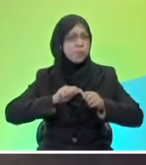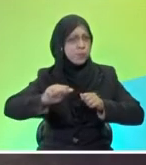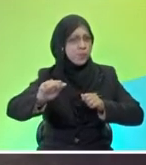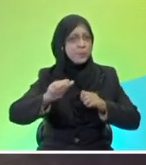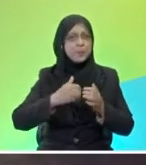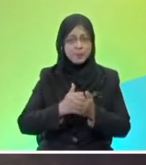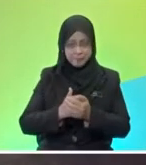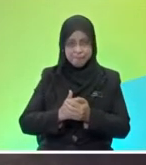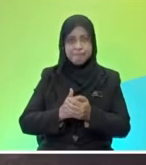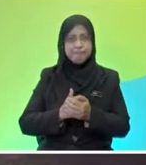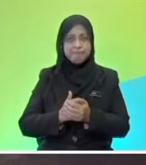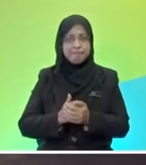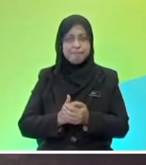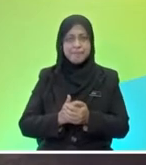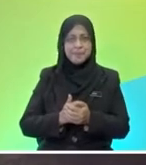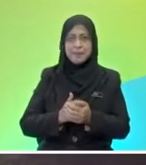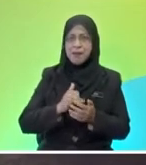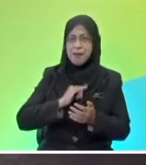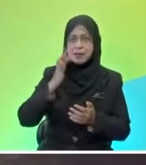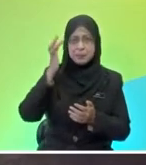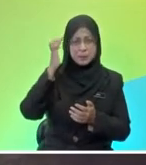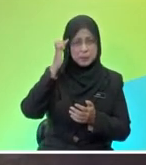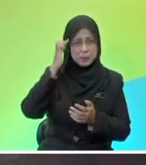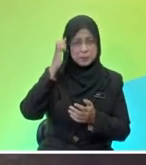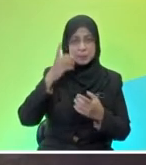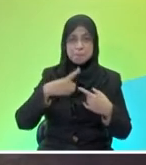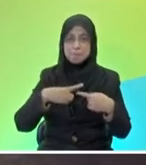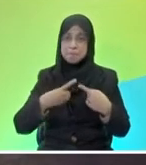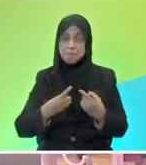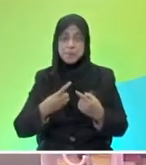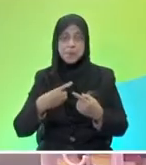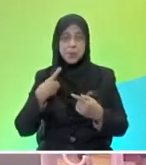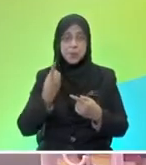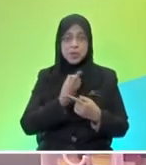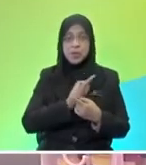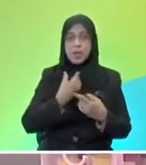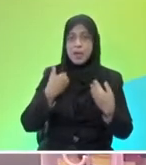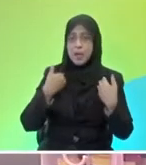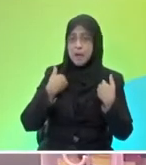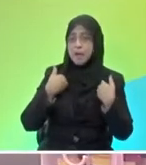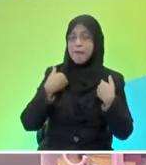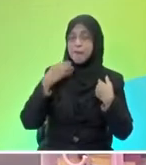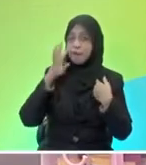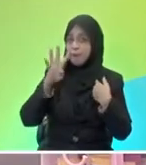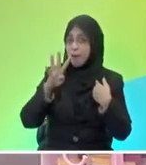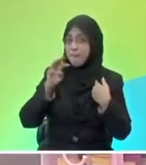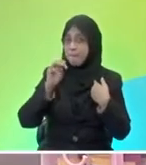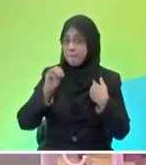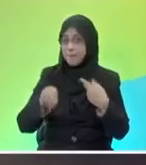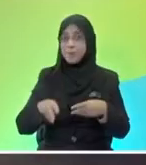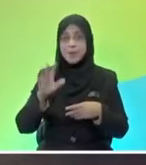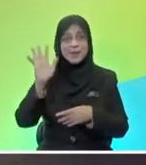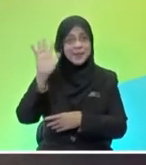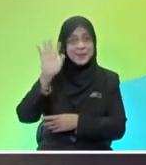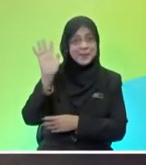very interesting and of course Mr. Q, I think before we go deeper in this topic, we do have four pupils joining us online. Hello